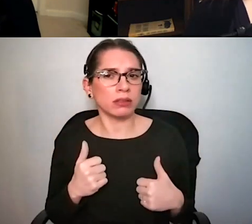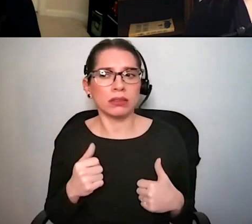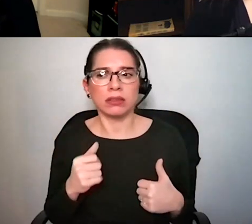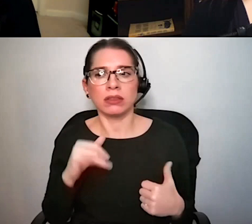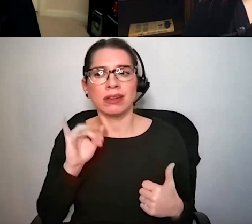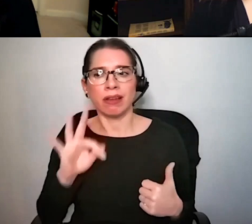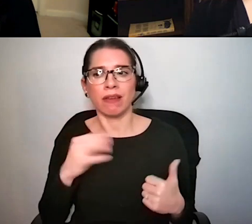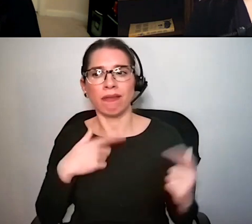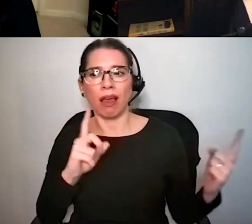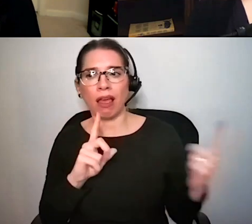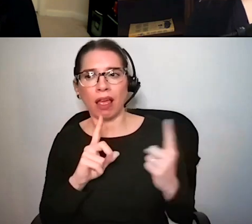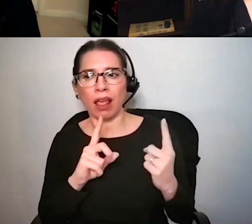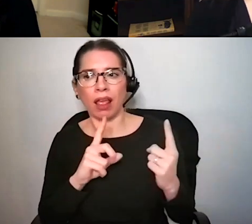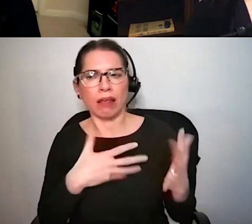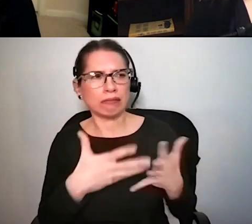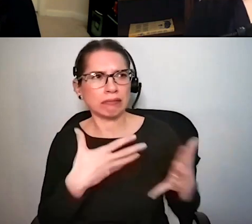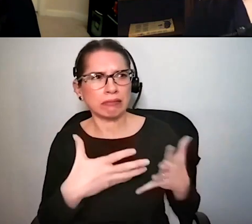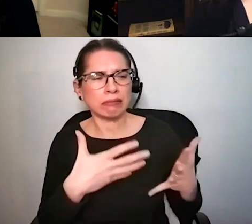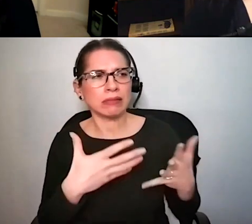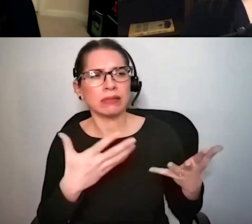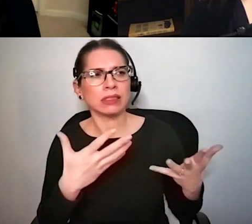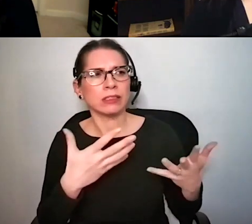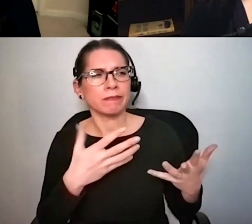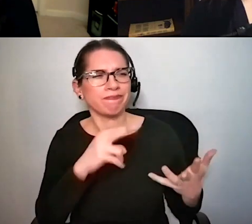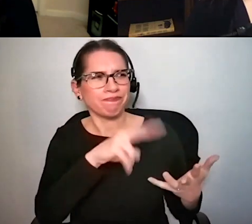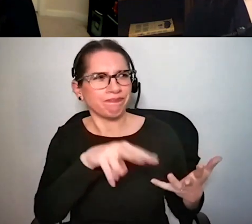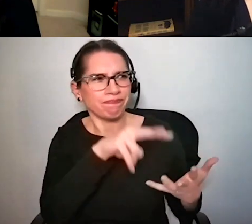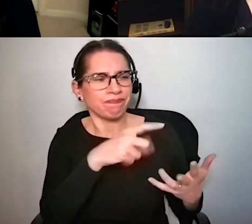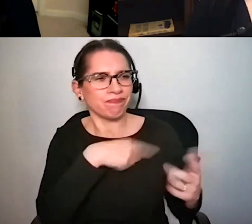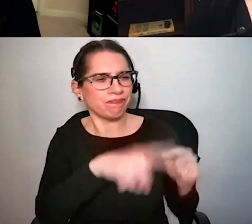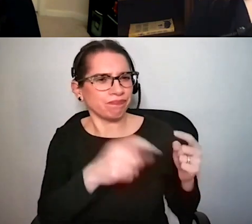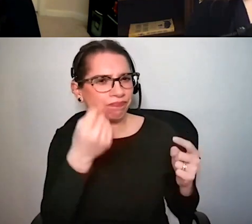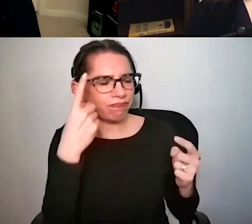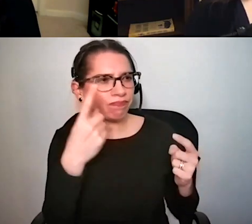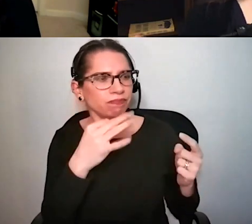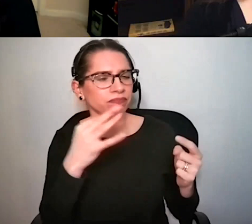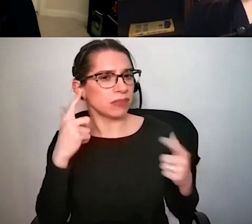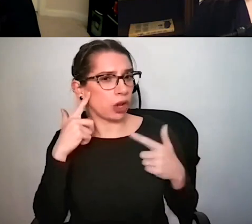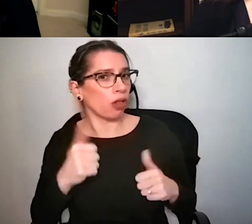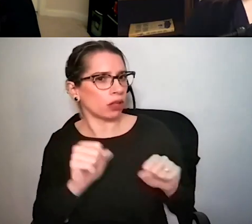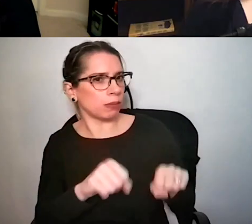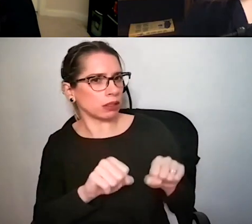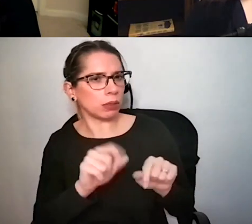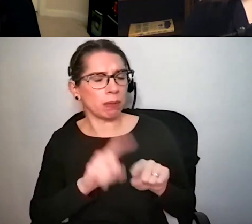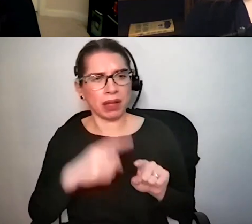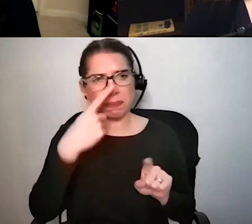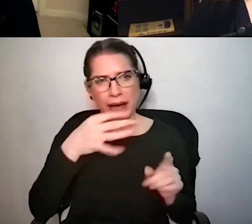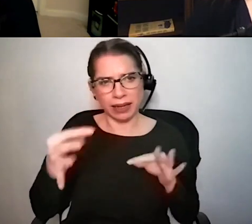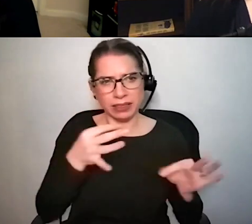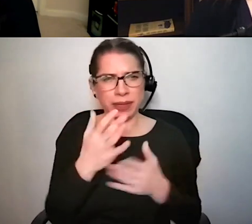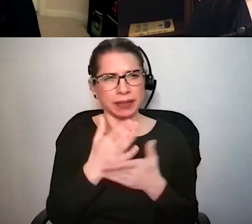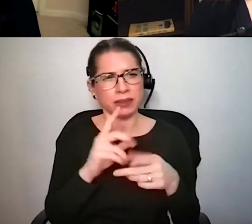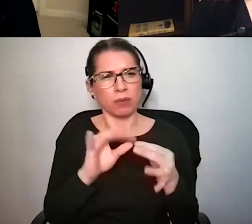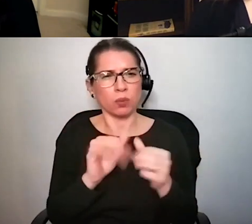um recognizing or understanding somebody directly in front of you but can you talk a little bit about noise and filtering and and how that